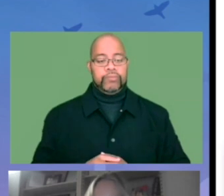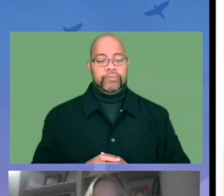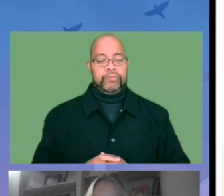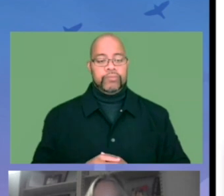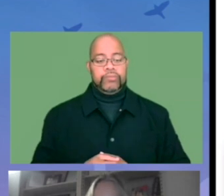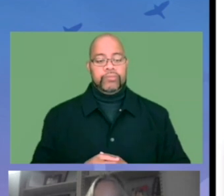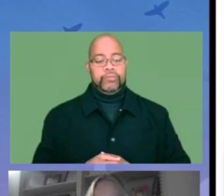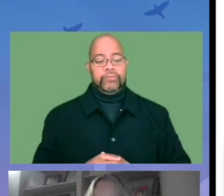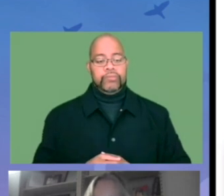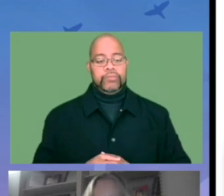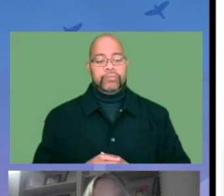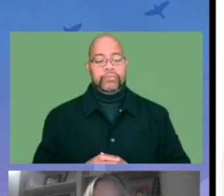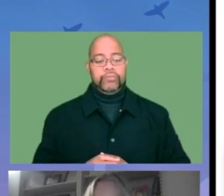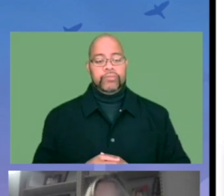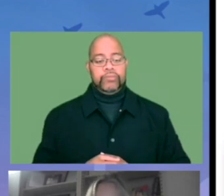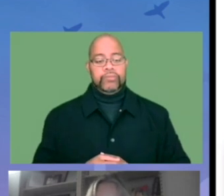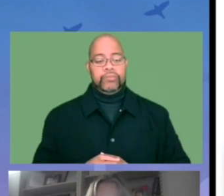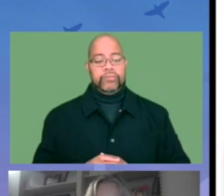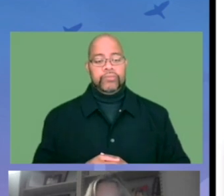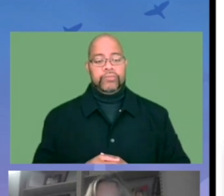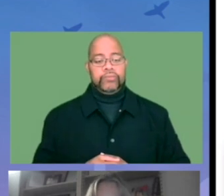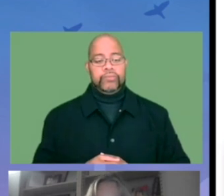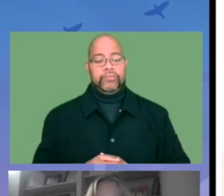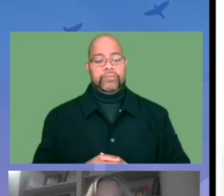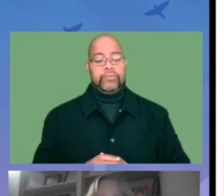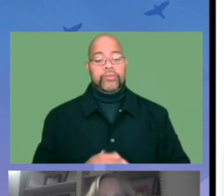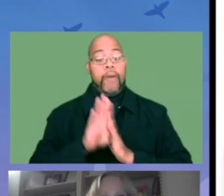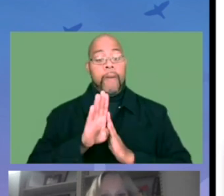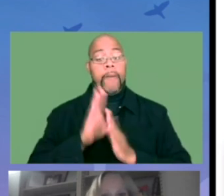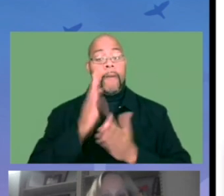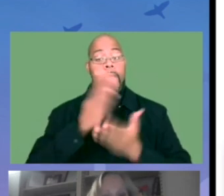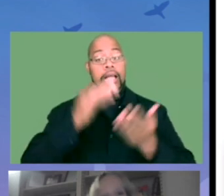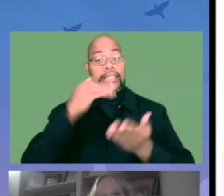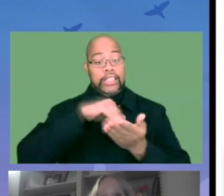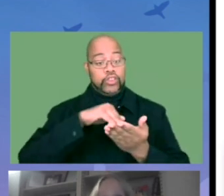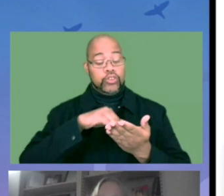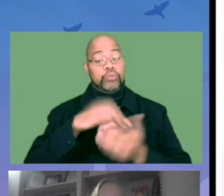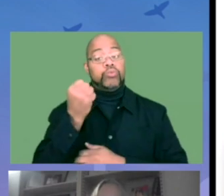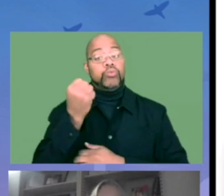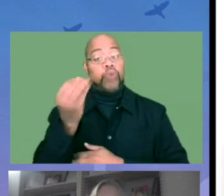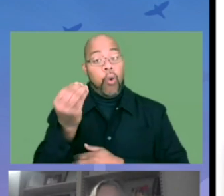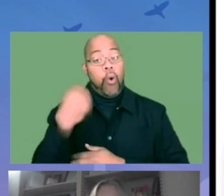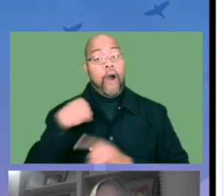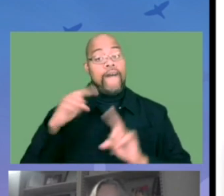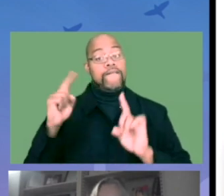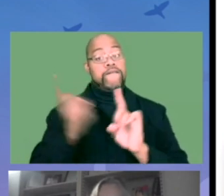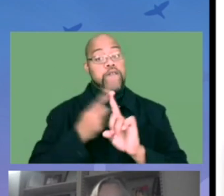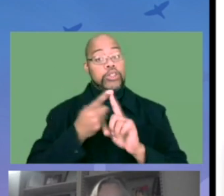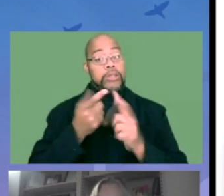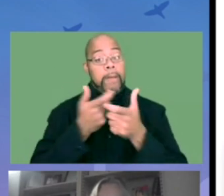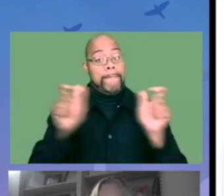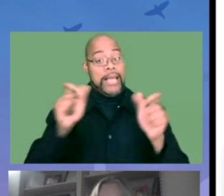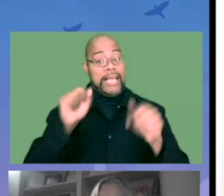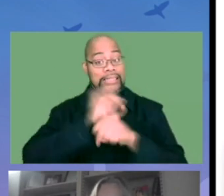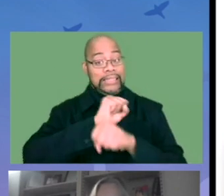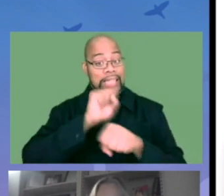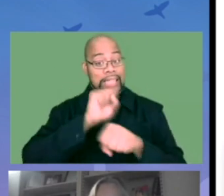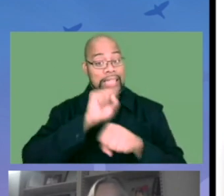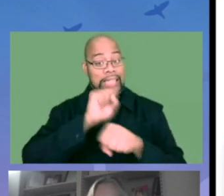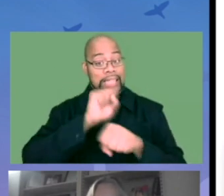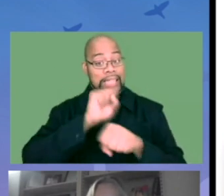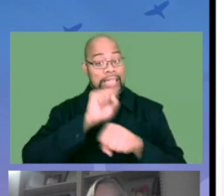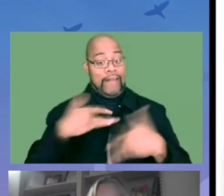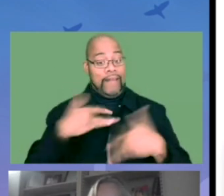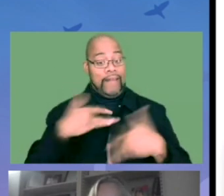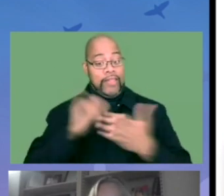research and training is to establish an interdisciplinary network of researchers where we conduct rigorous research to develop